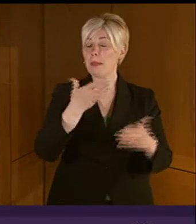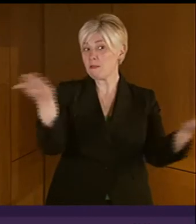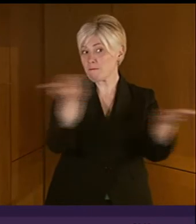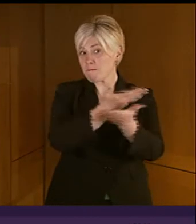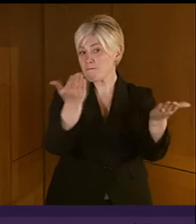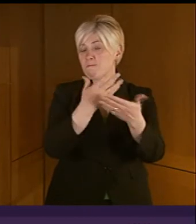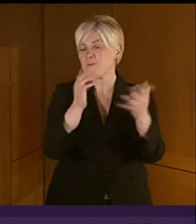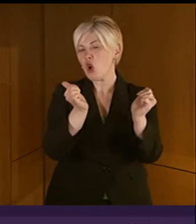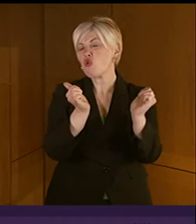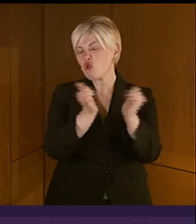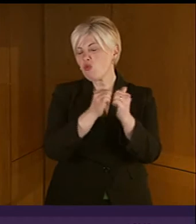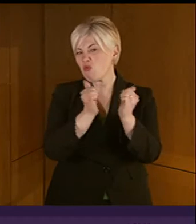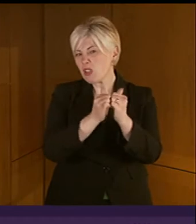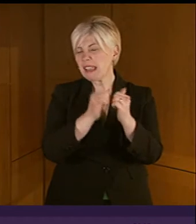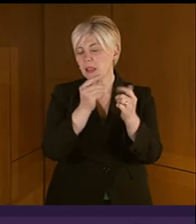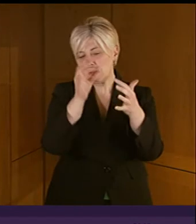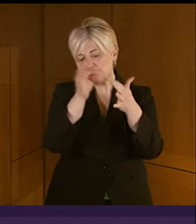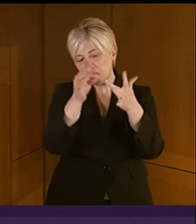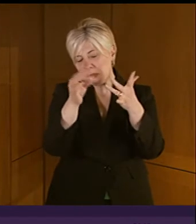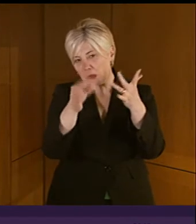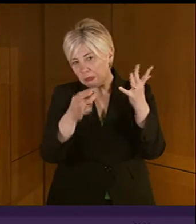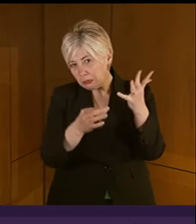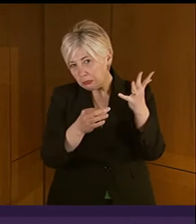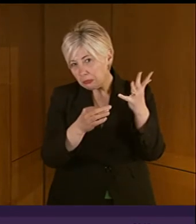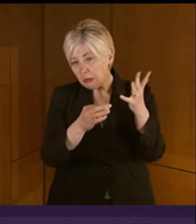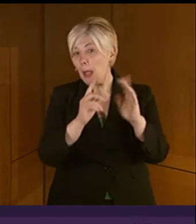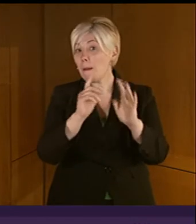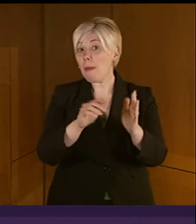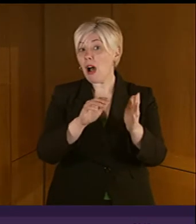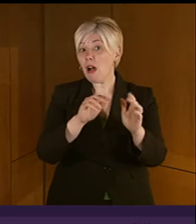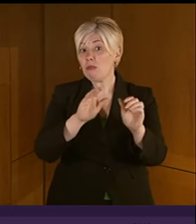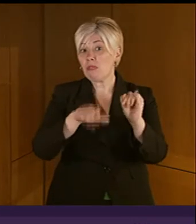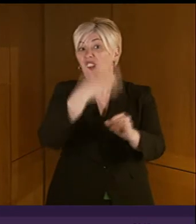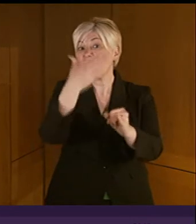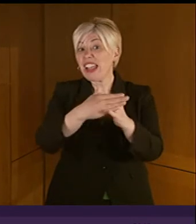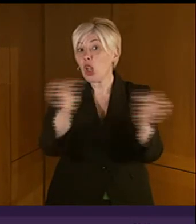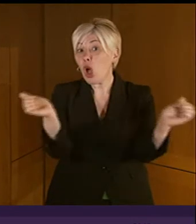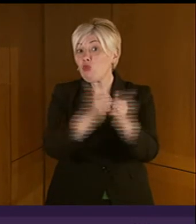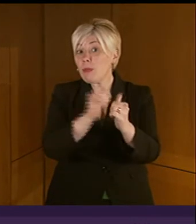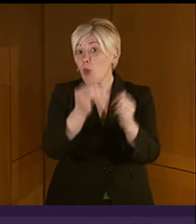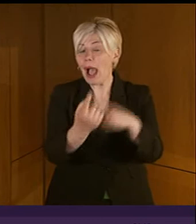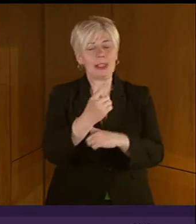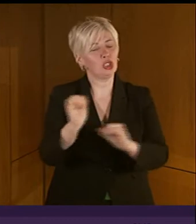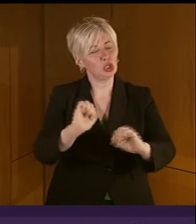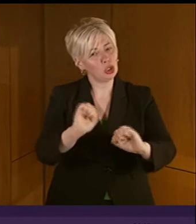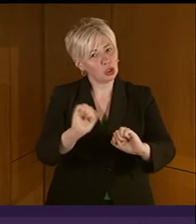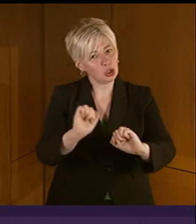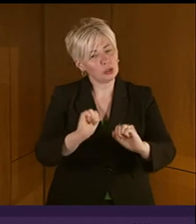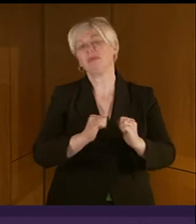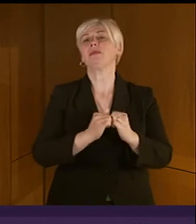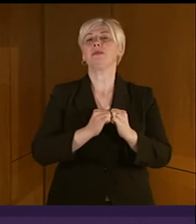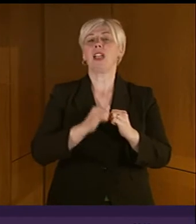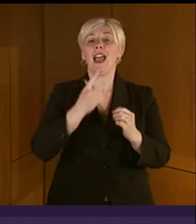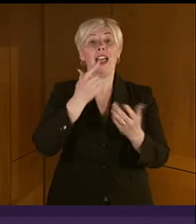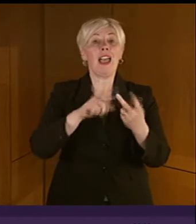compromises on a number of points, but have not yet reached a final agreement. In the absence of an